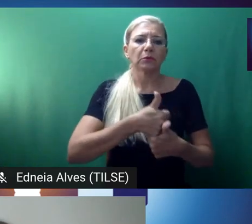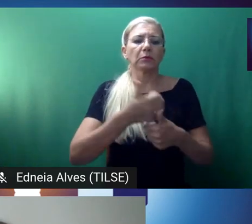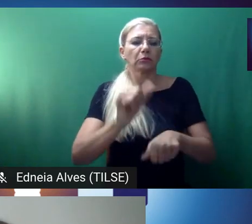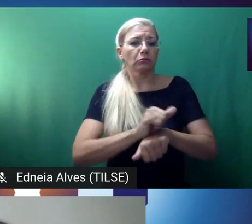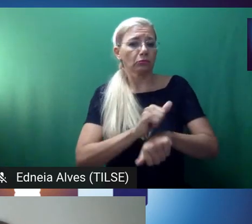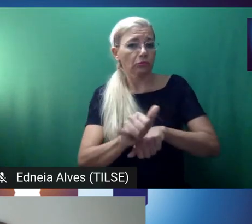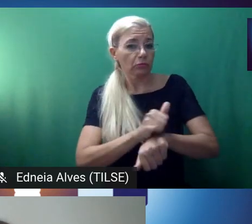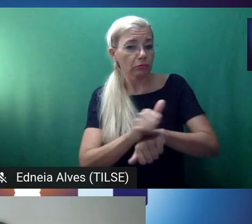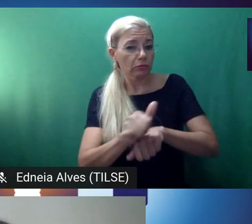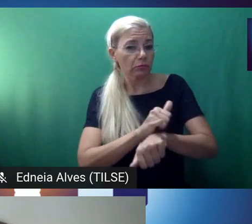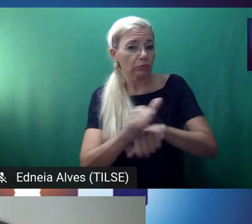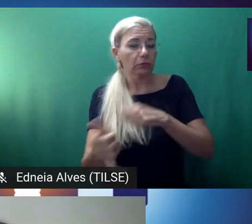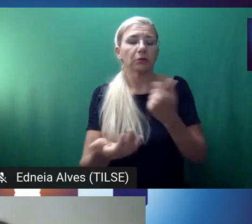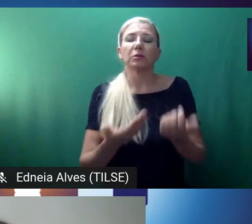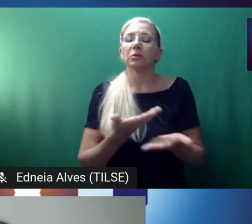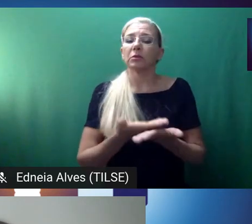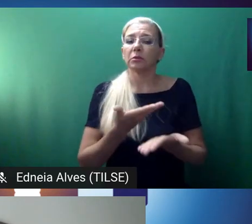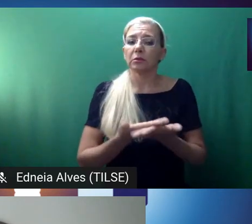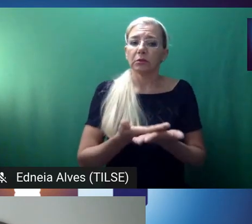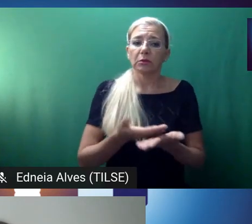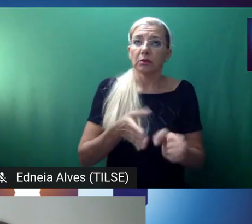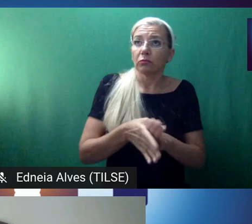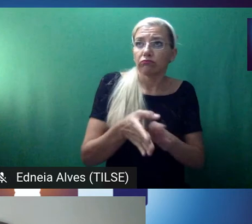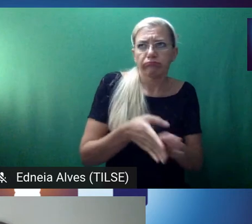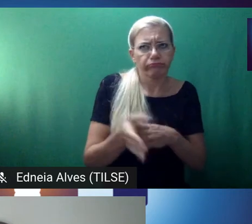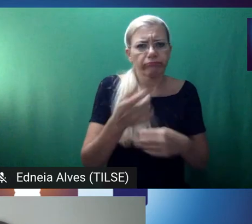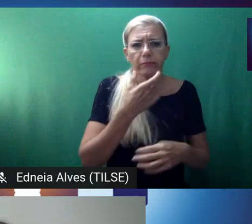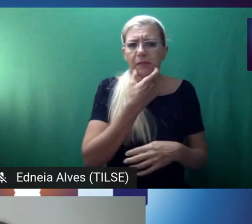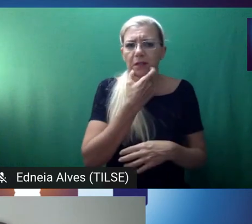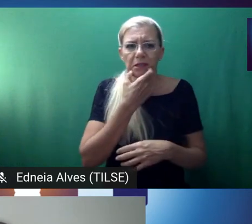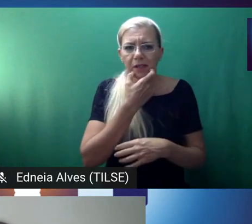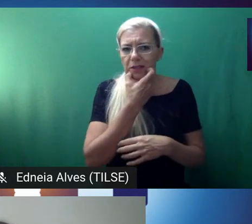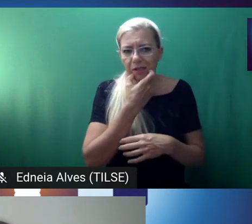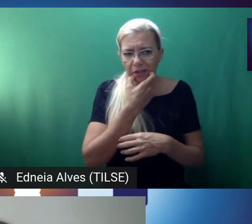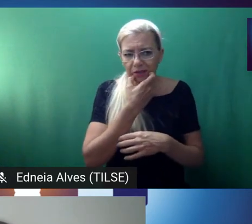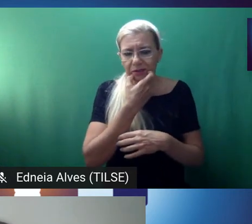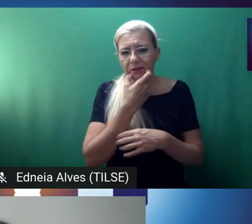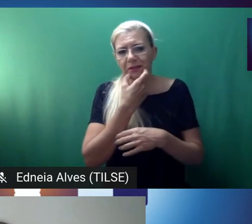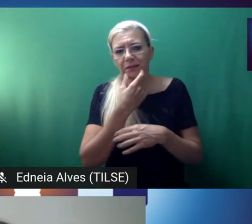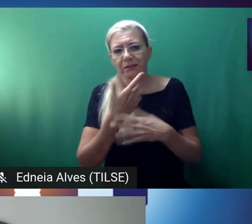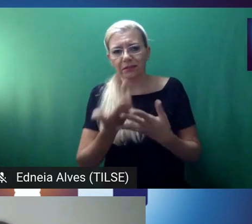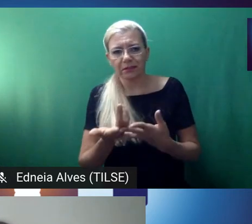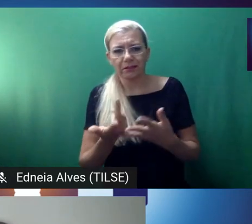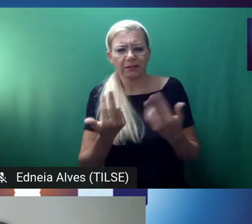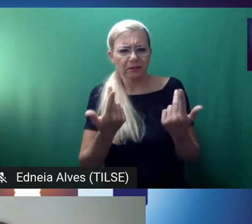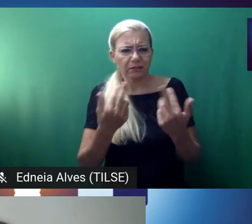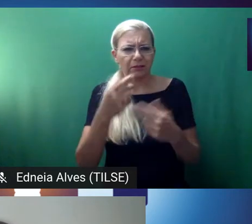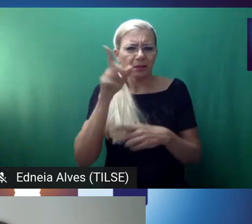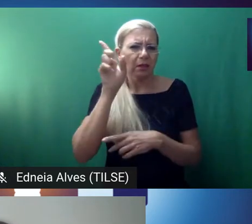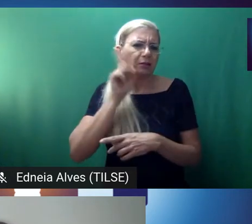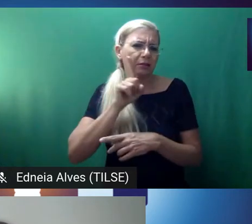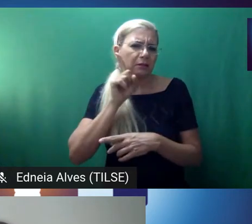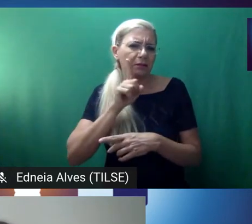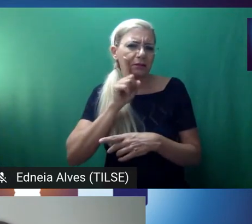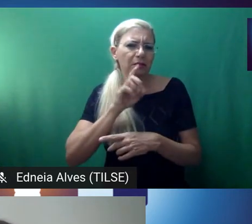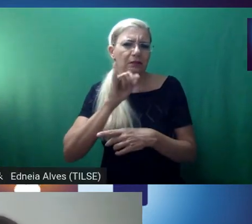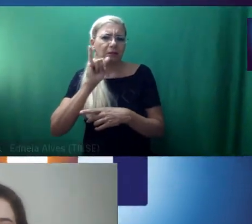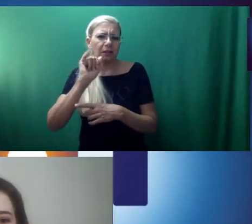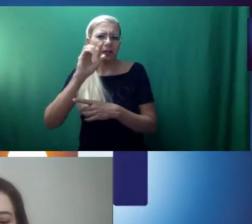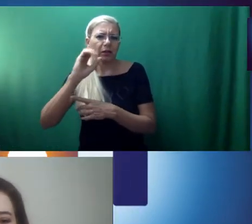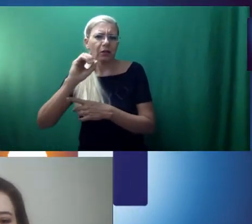English. We have one in the United States called SIOP, Structured